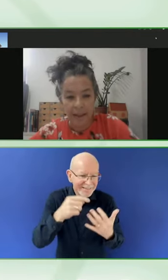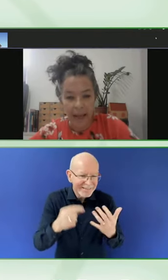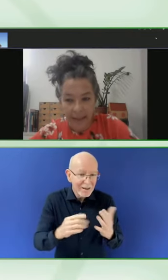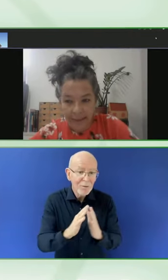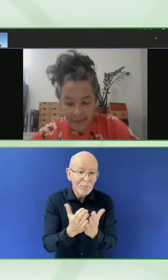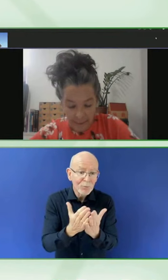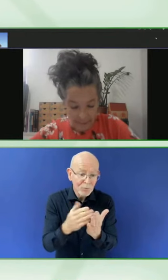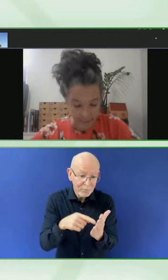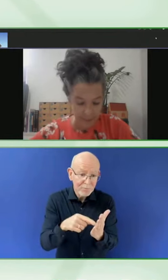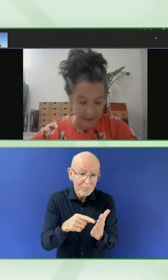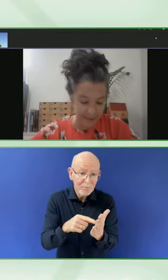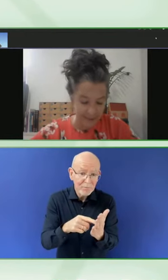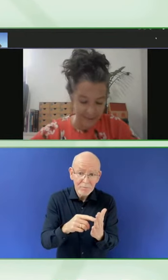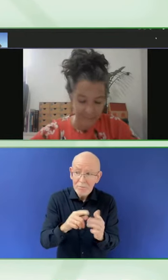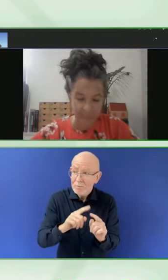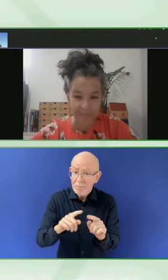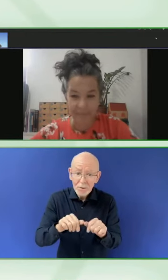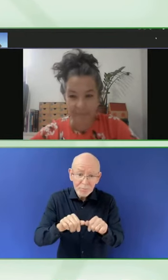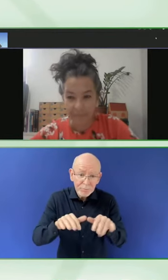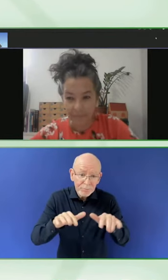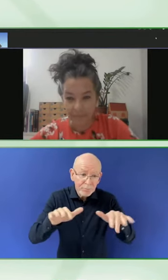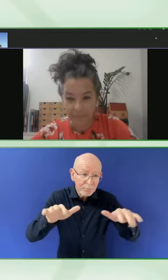Next, please.